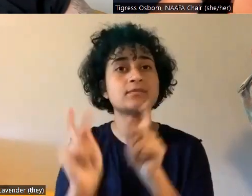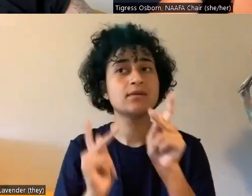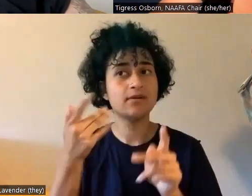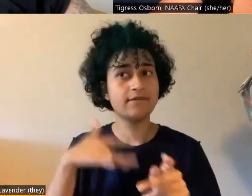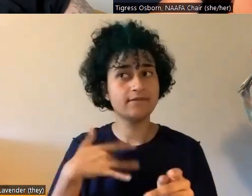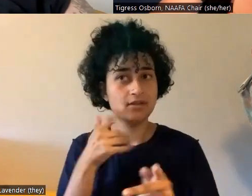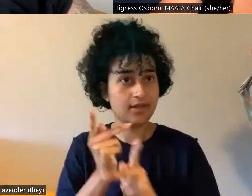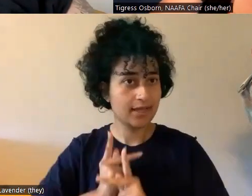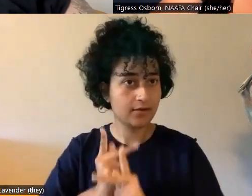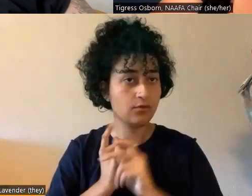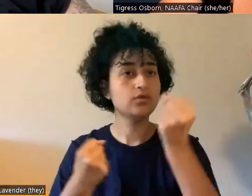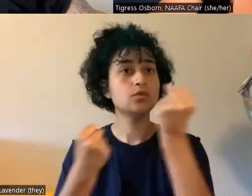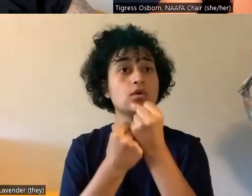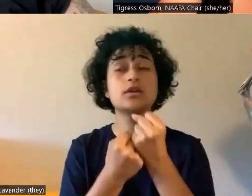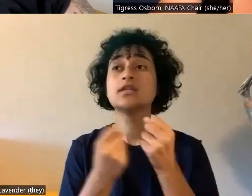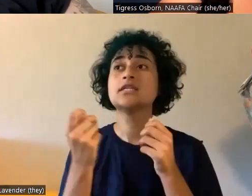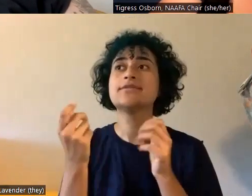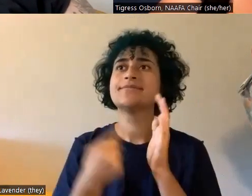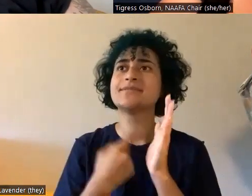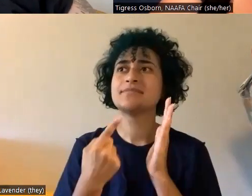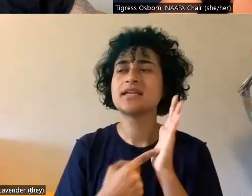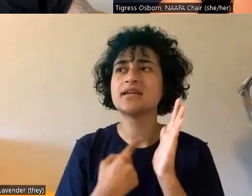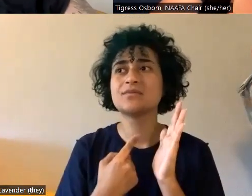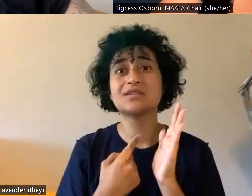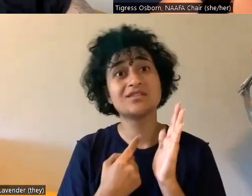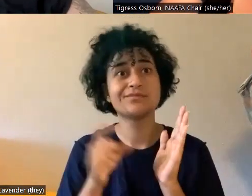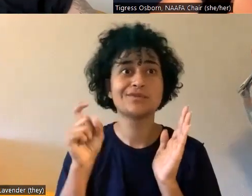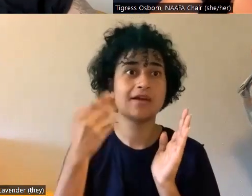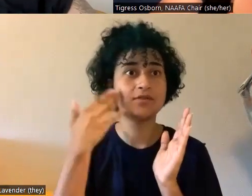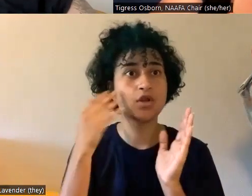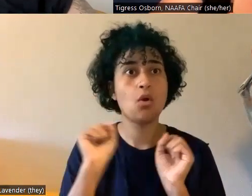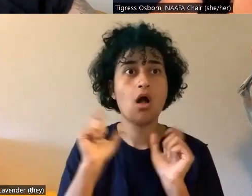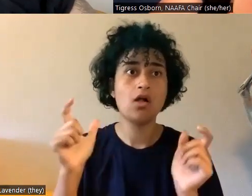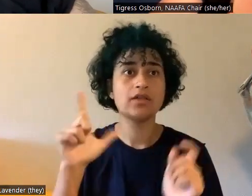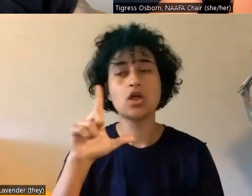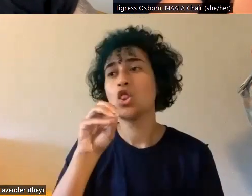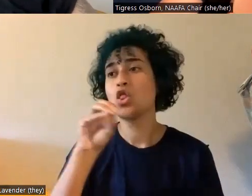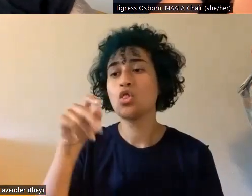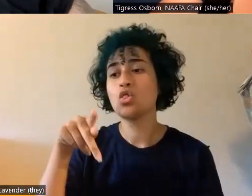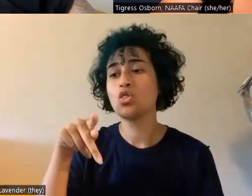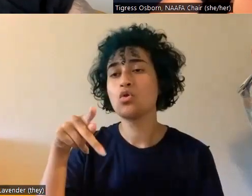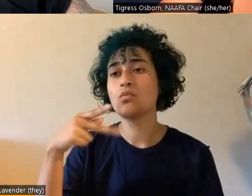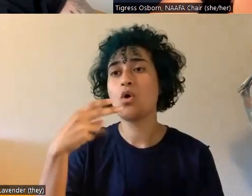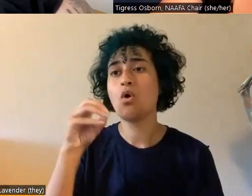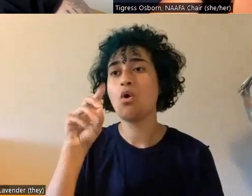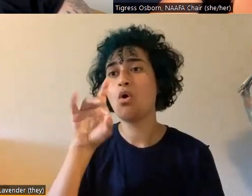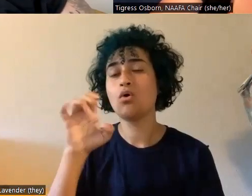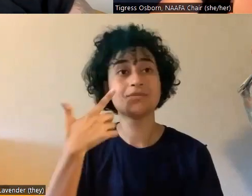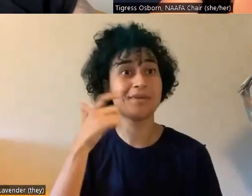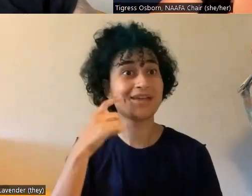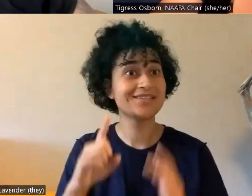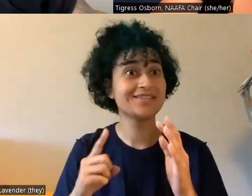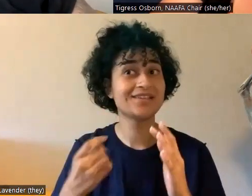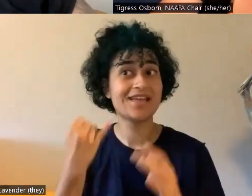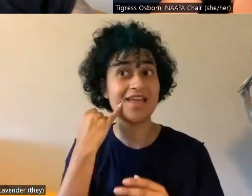supported. And sometimes it's, you got to know all the loopholes because if you arrive a little late, there's not an extra seat.